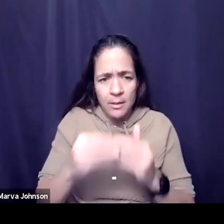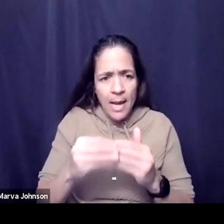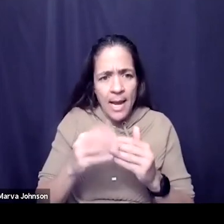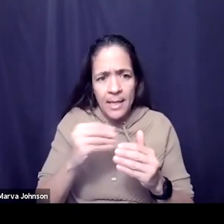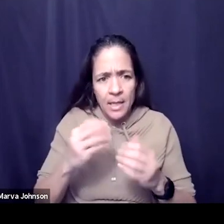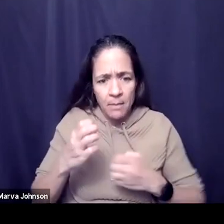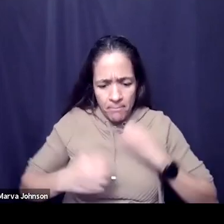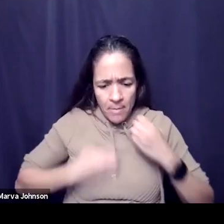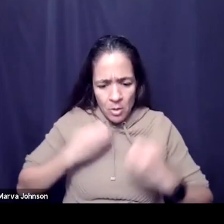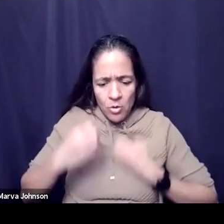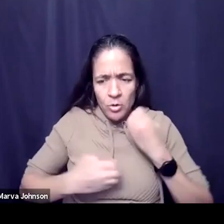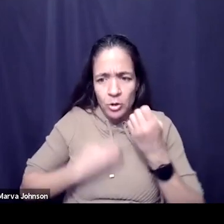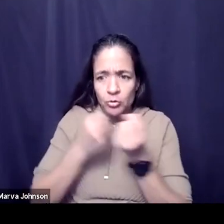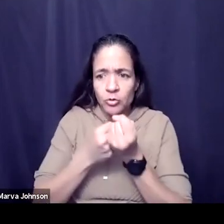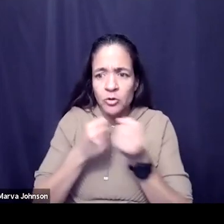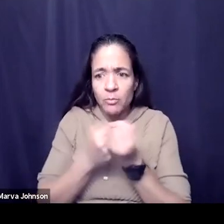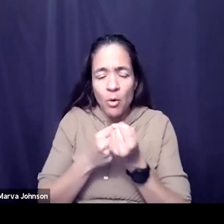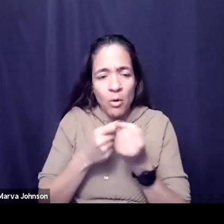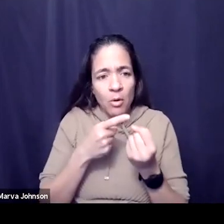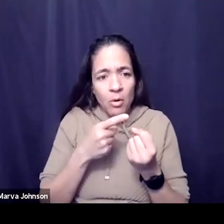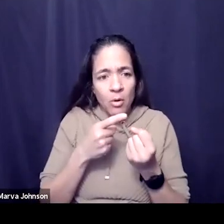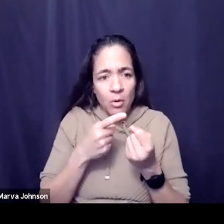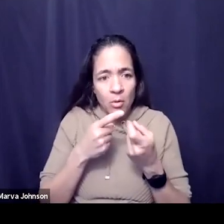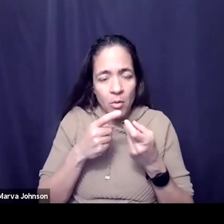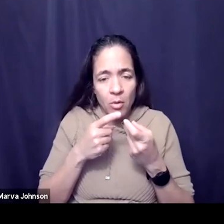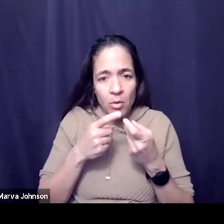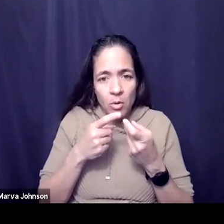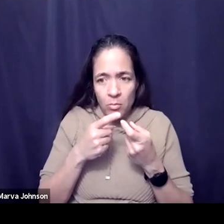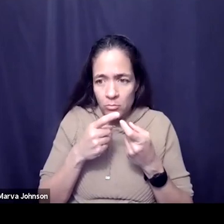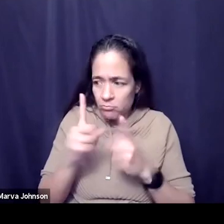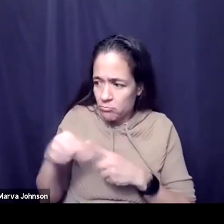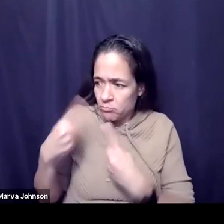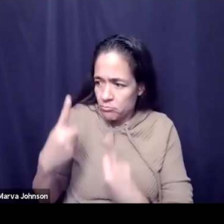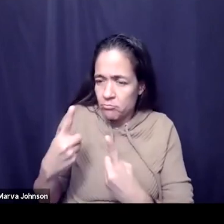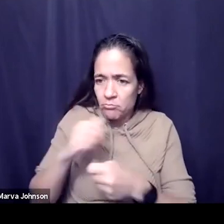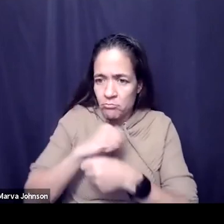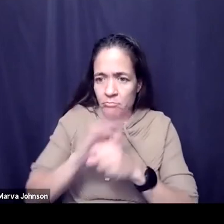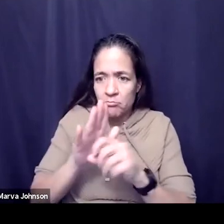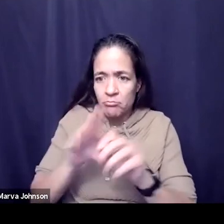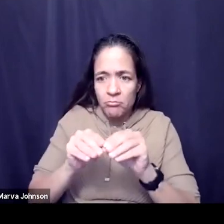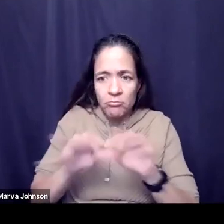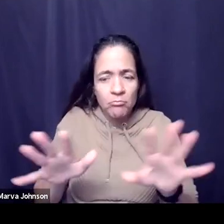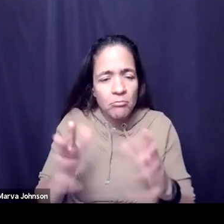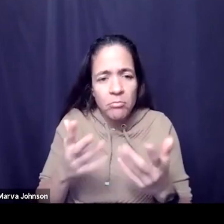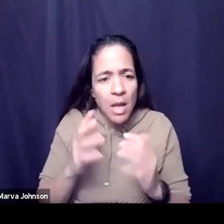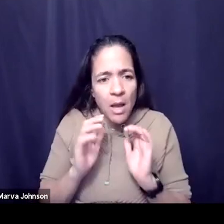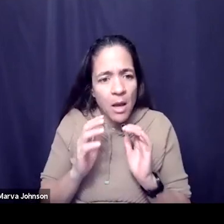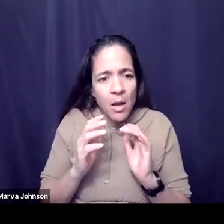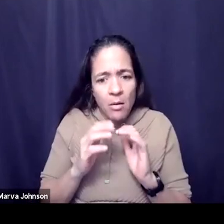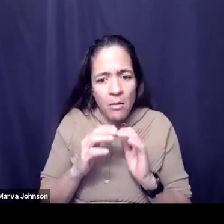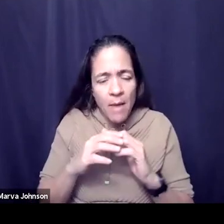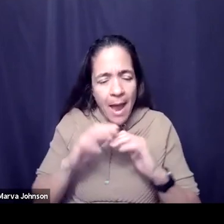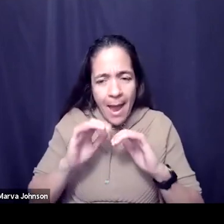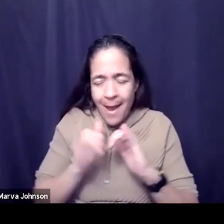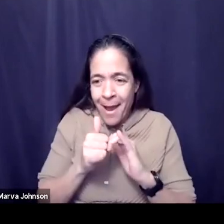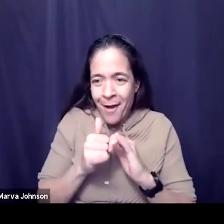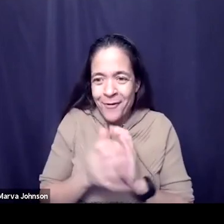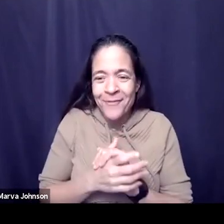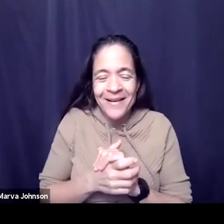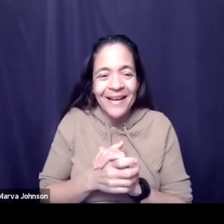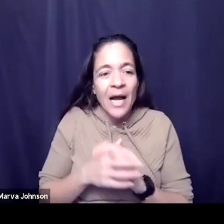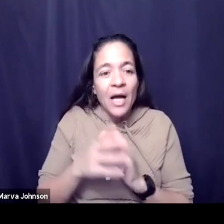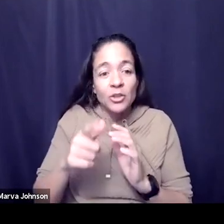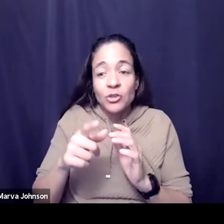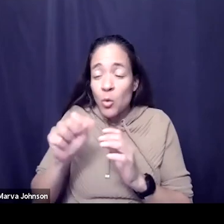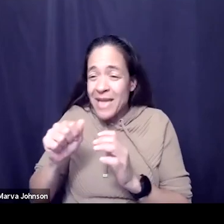they're doing this you know this really hard thing um and there is in so much more need right now you think